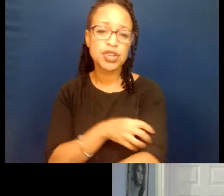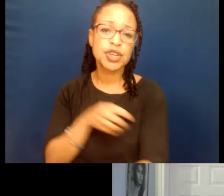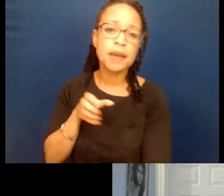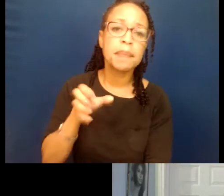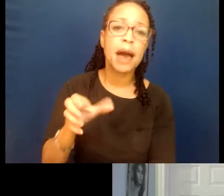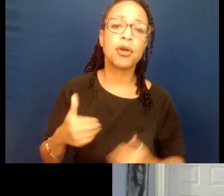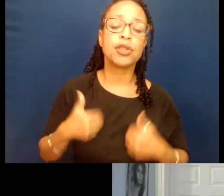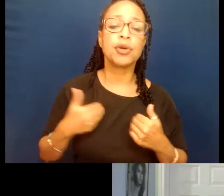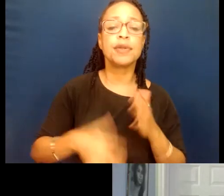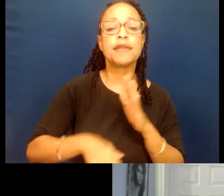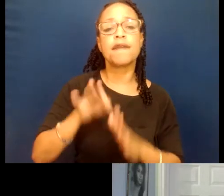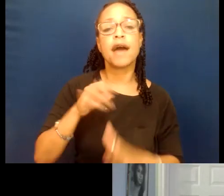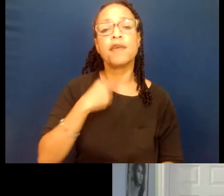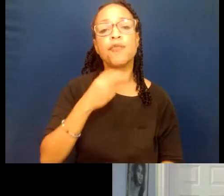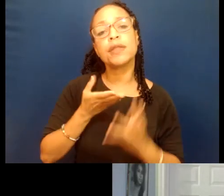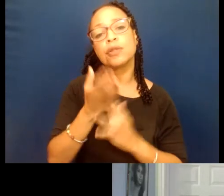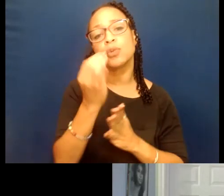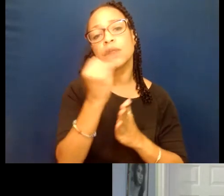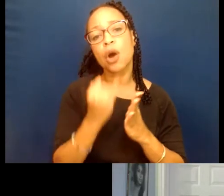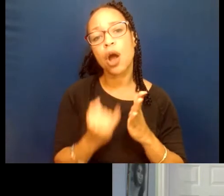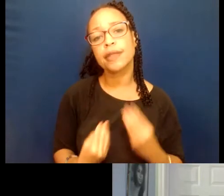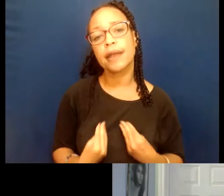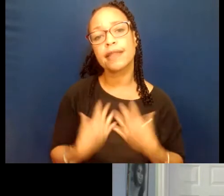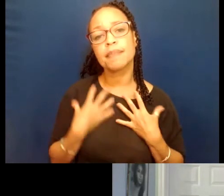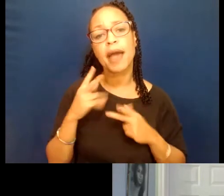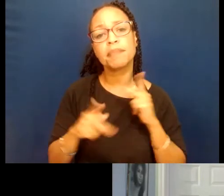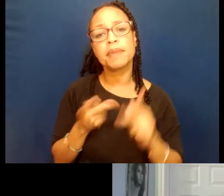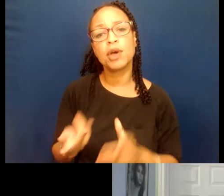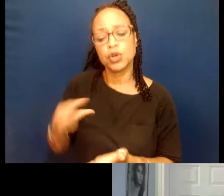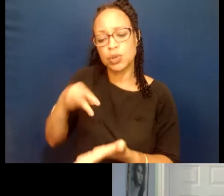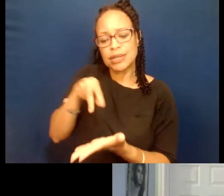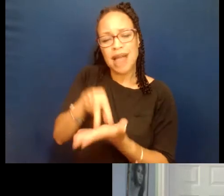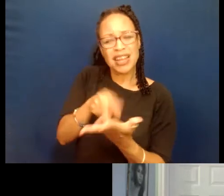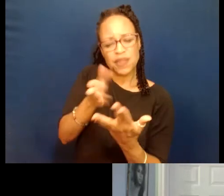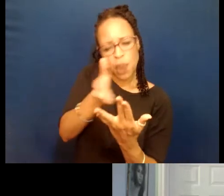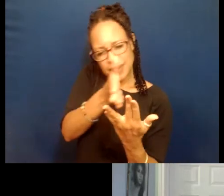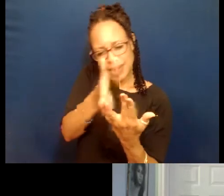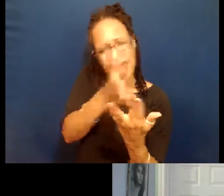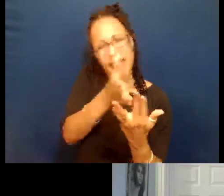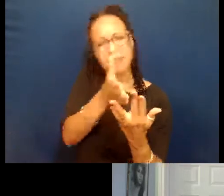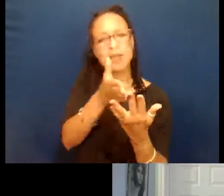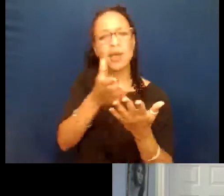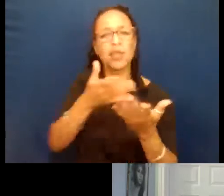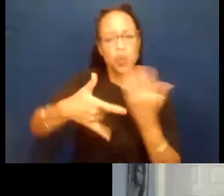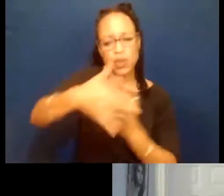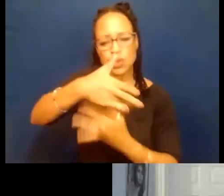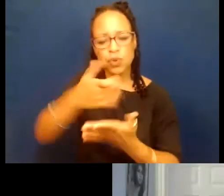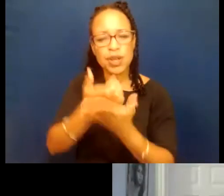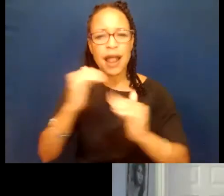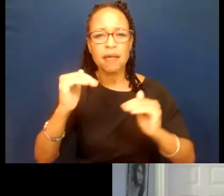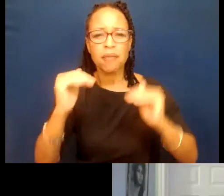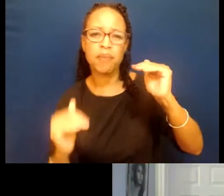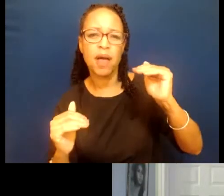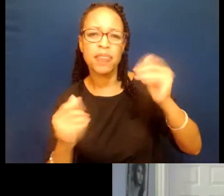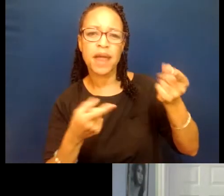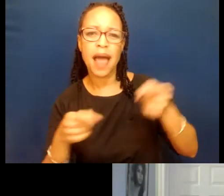to find their voices through the arts and inspire people to stand in the gaps that social, economic, and racial inequities create.